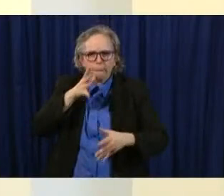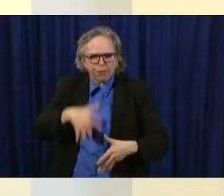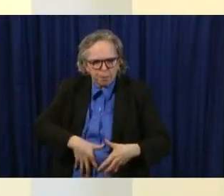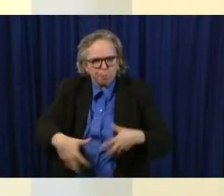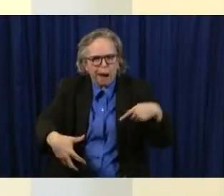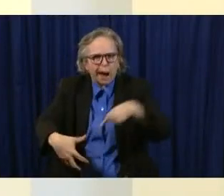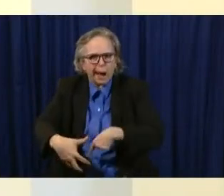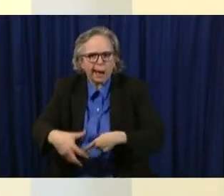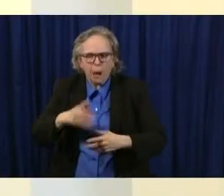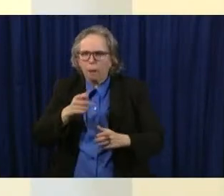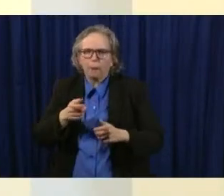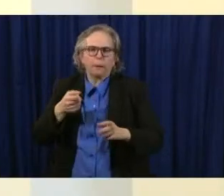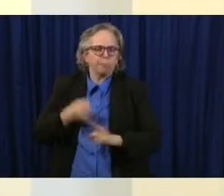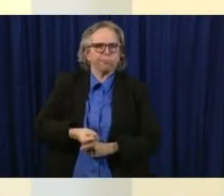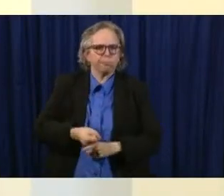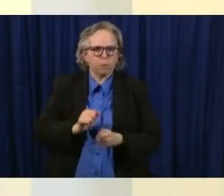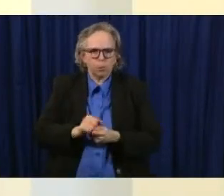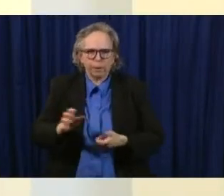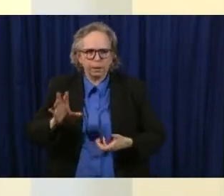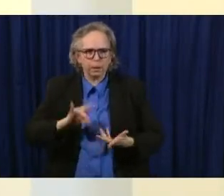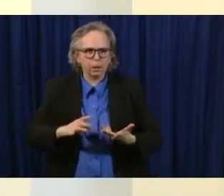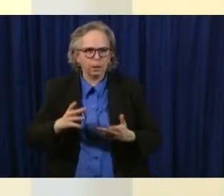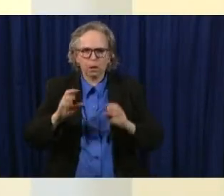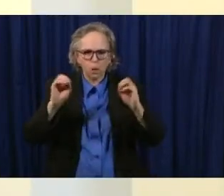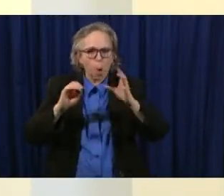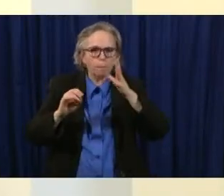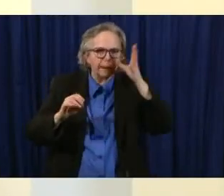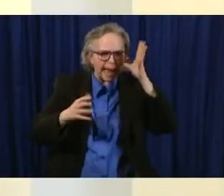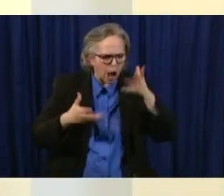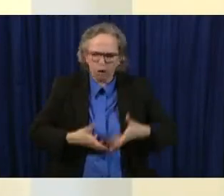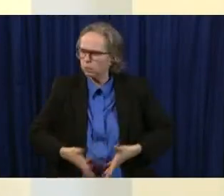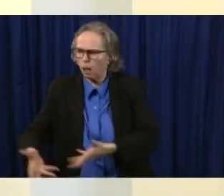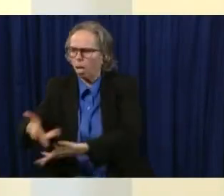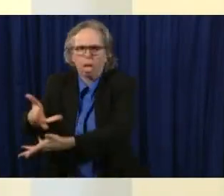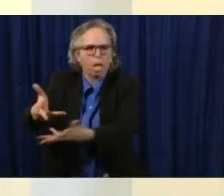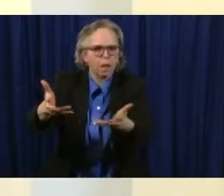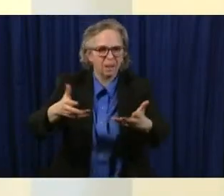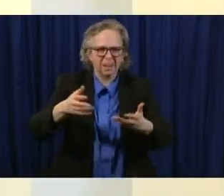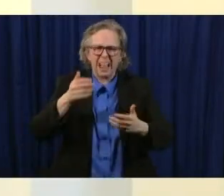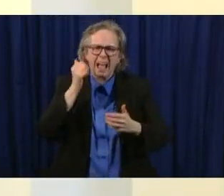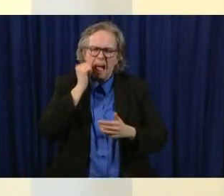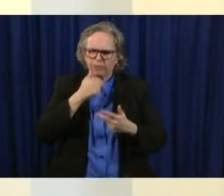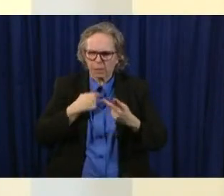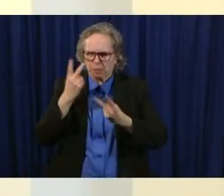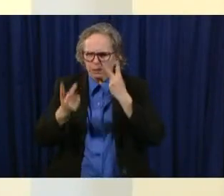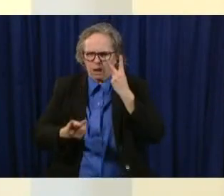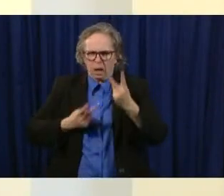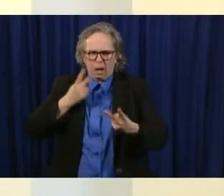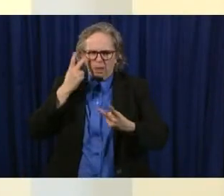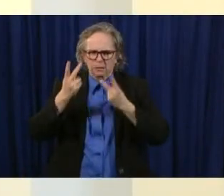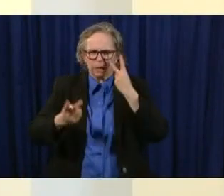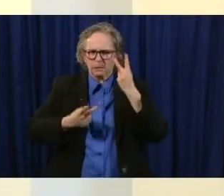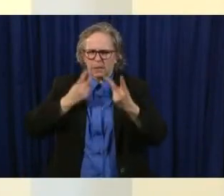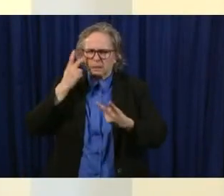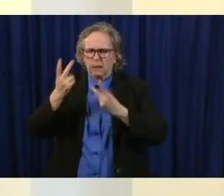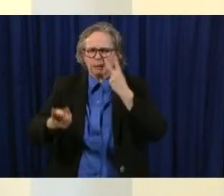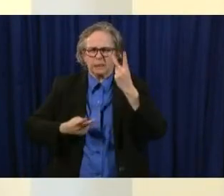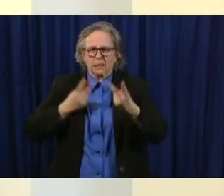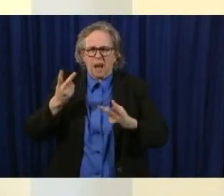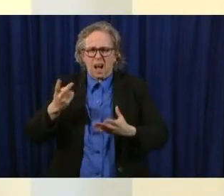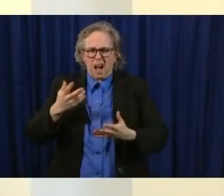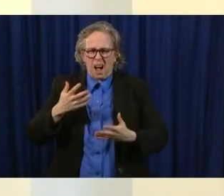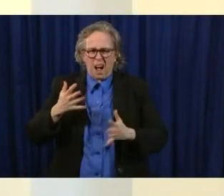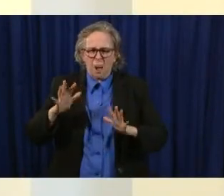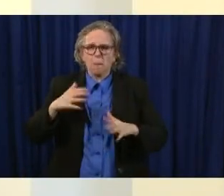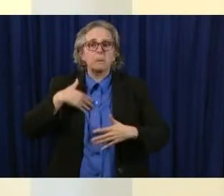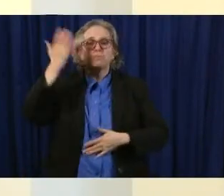incubators with no parents and day after day i worked there and i didn't notice like slowly week by week i lost